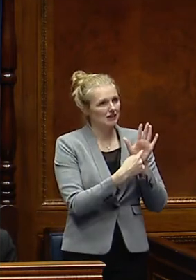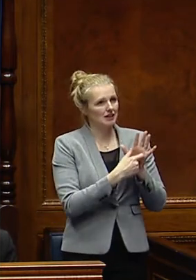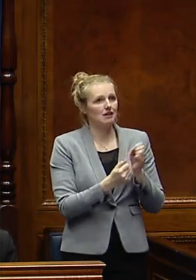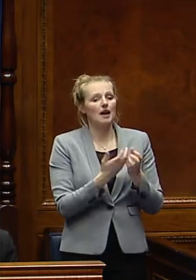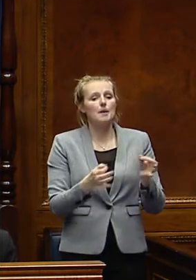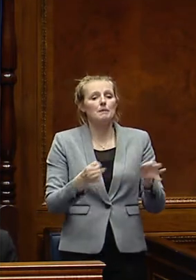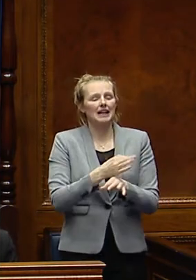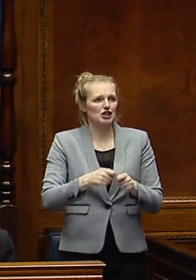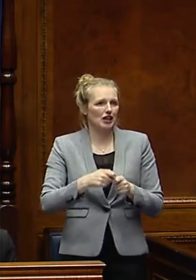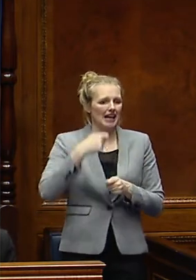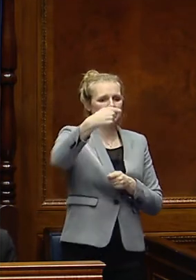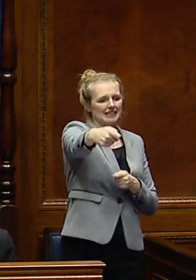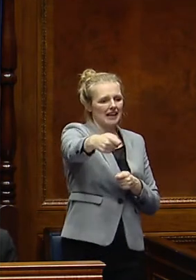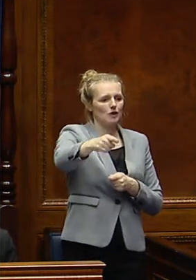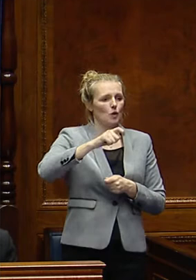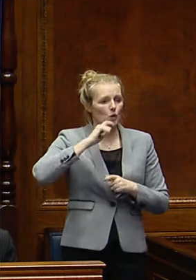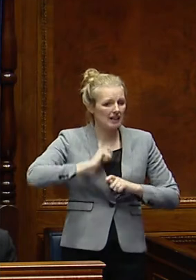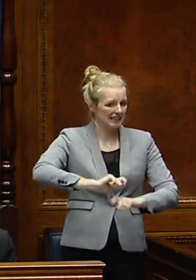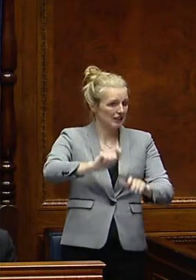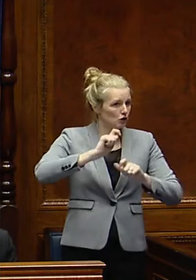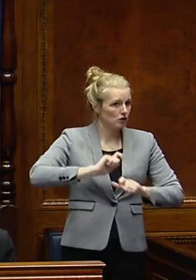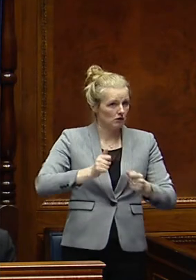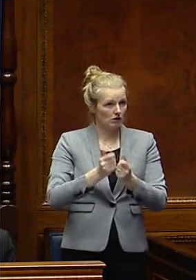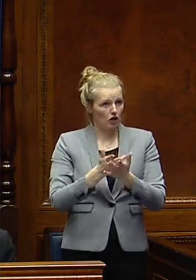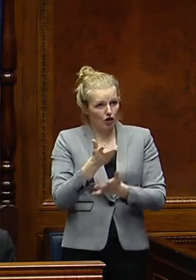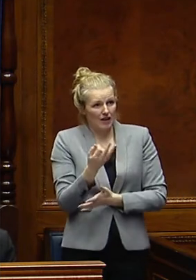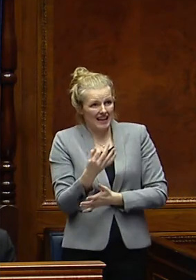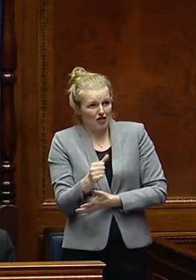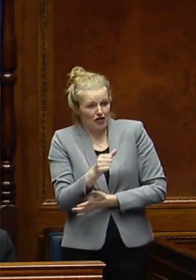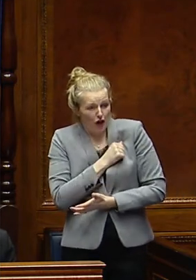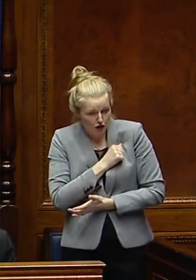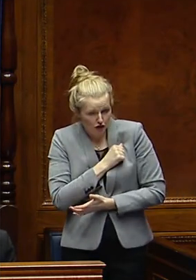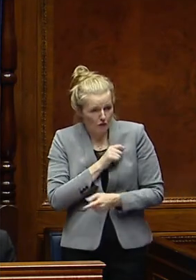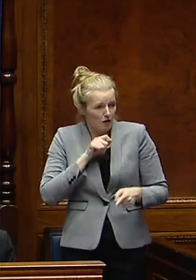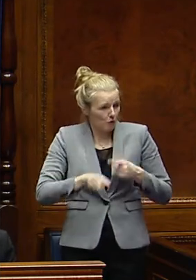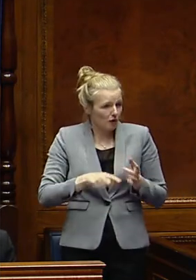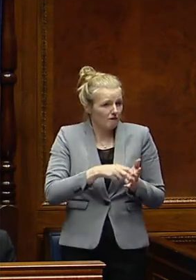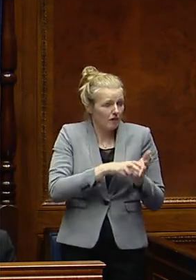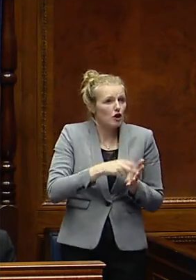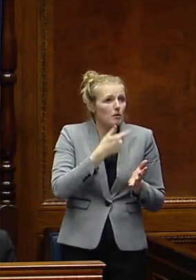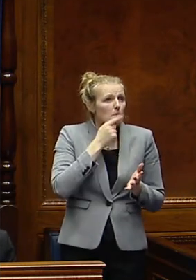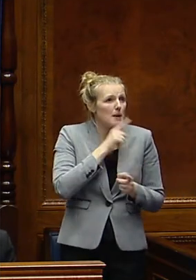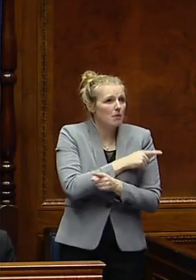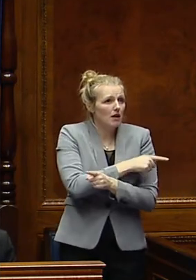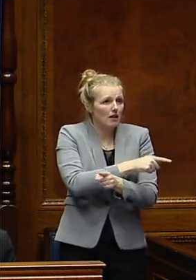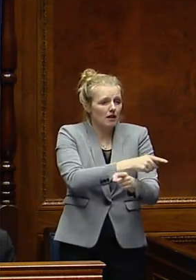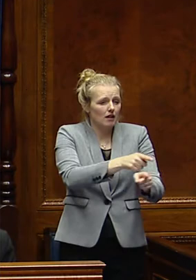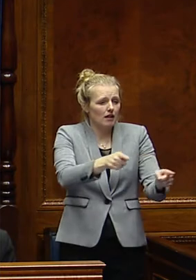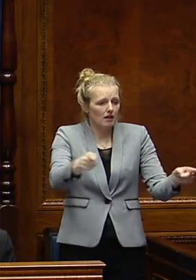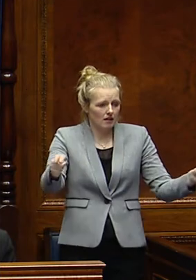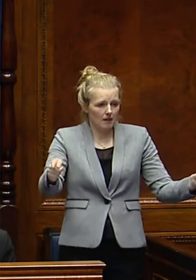mitigation, which will continue to safeguard more than 38,000 of the most vulnerable households within our society,